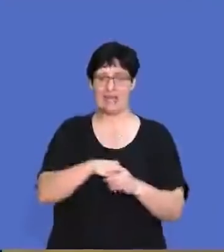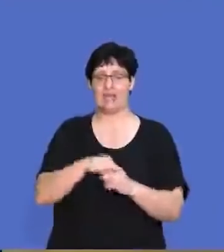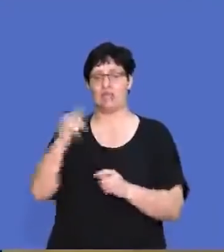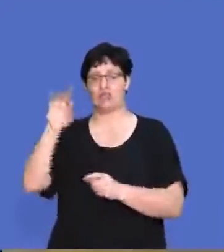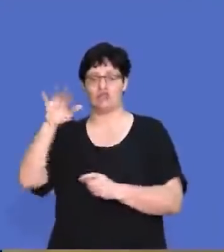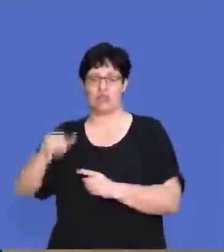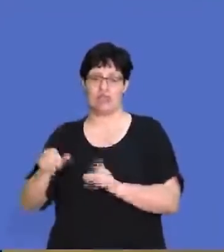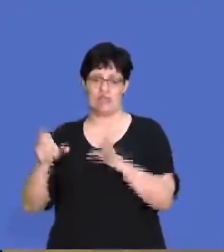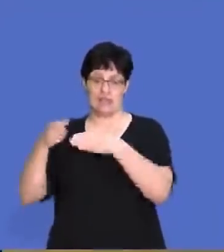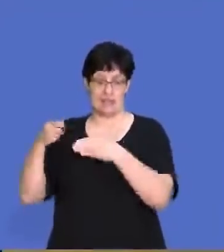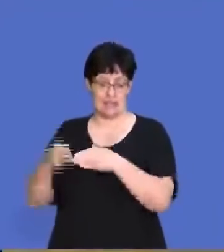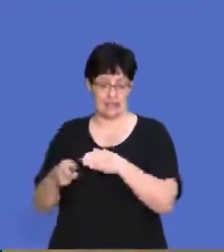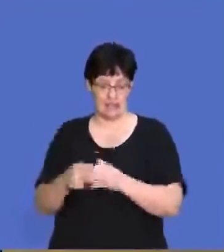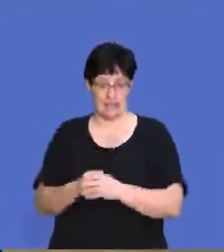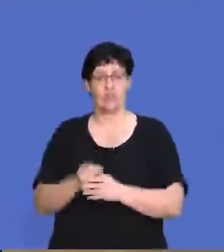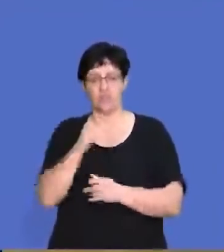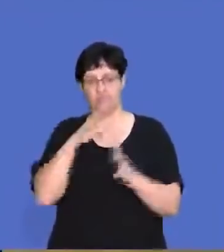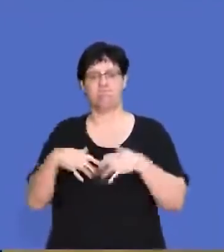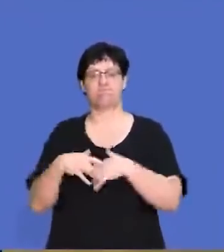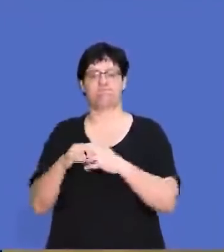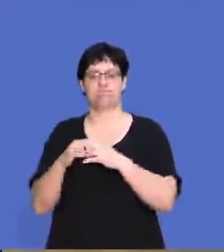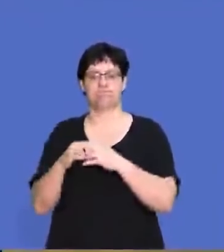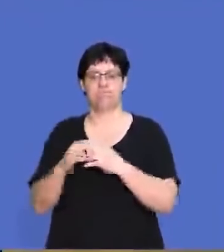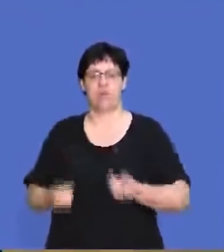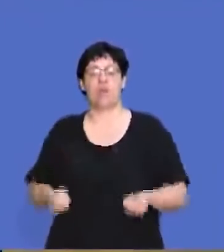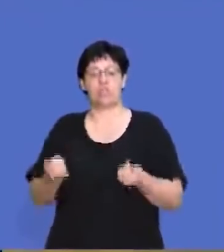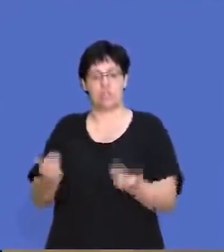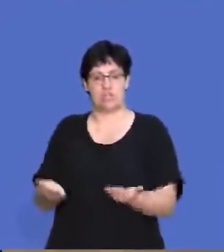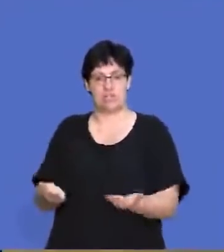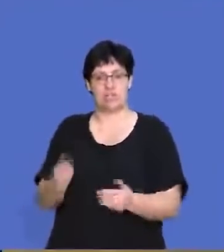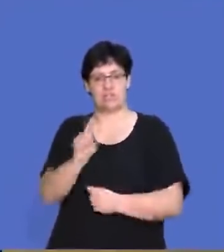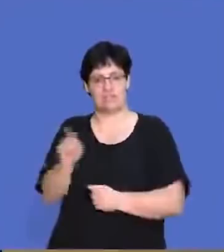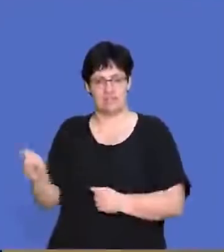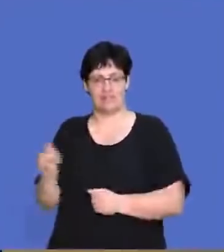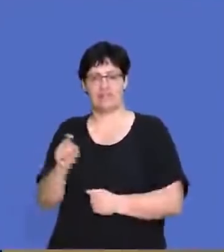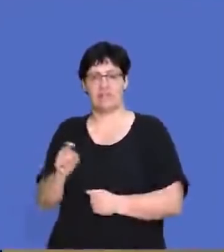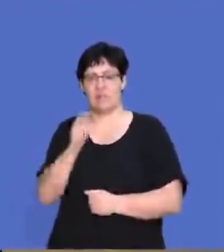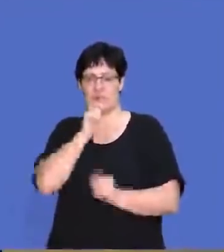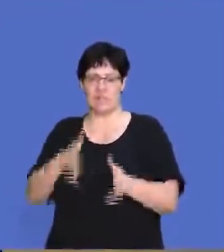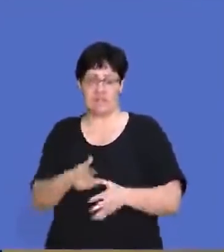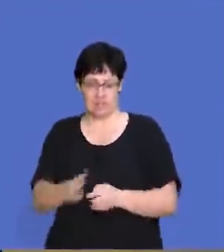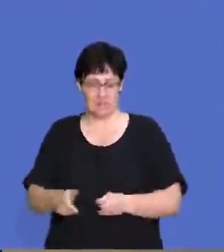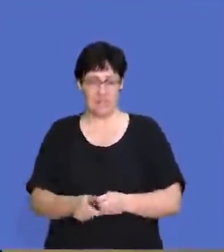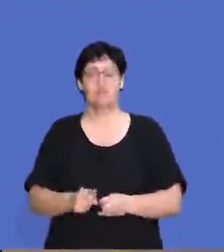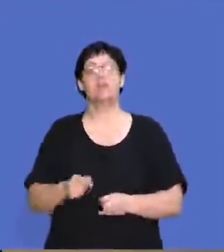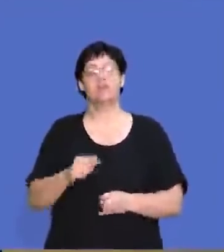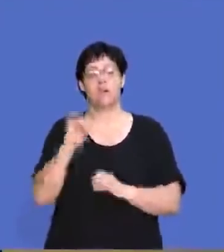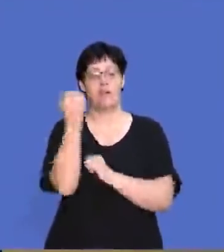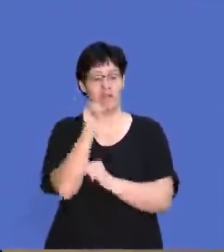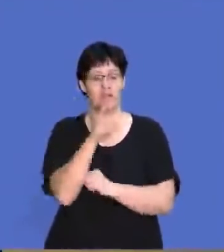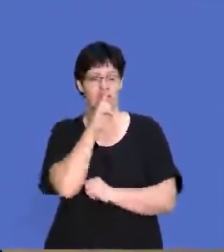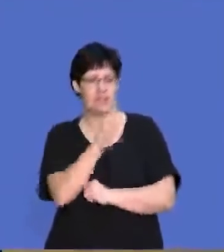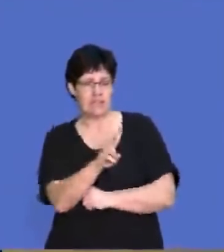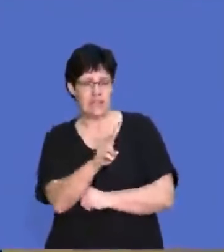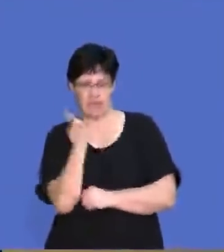sector so that they can create a service for their consumers. So manufacturing,